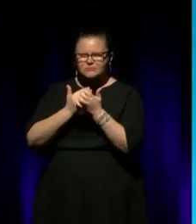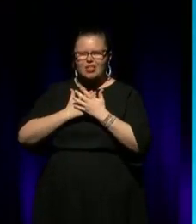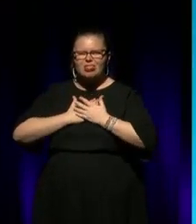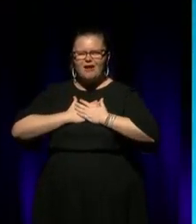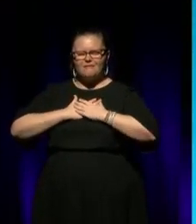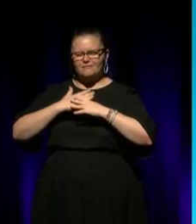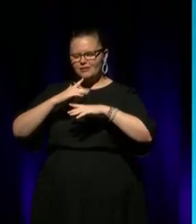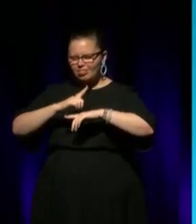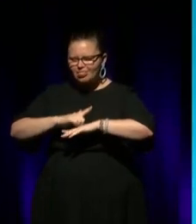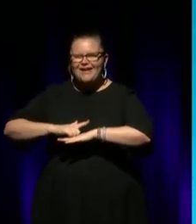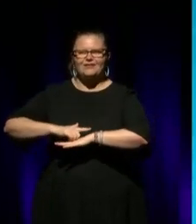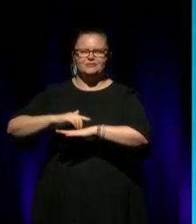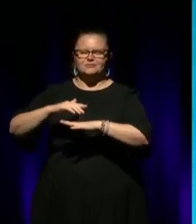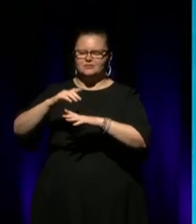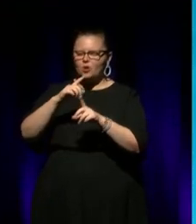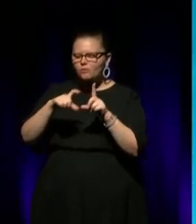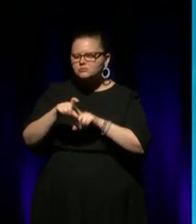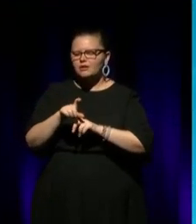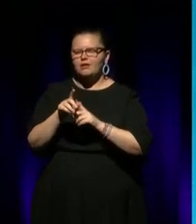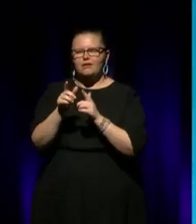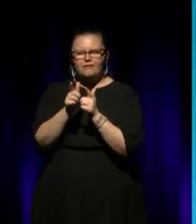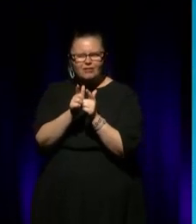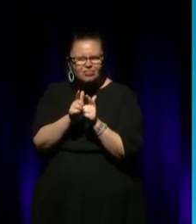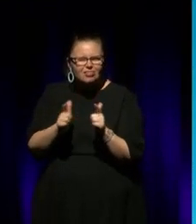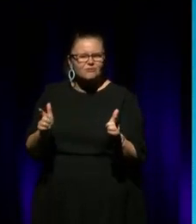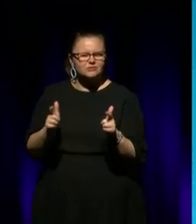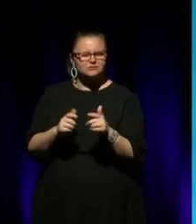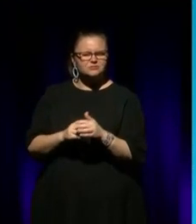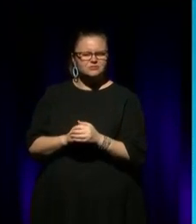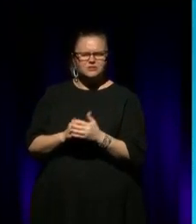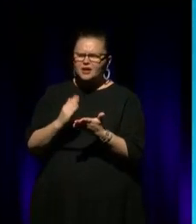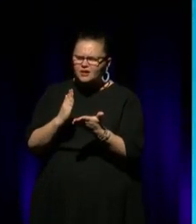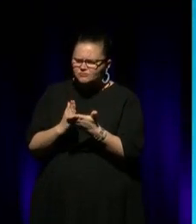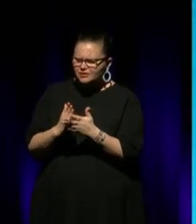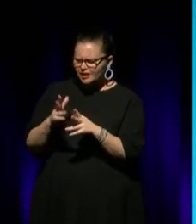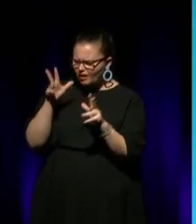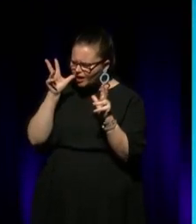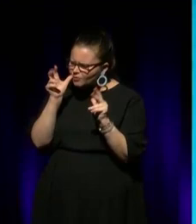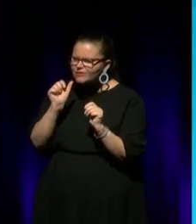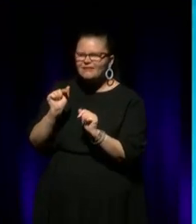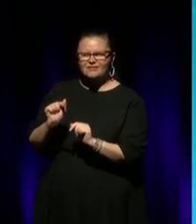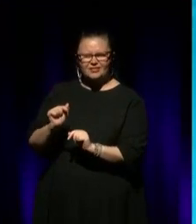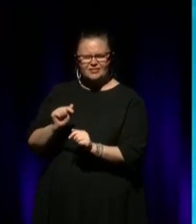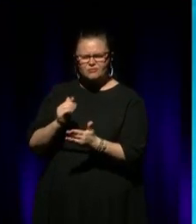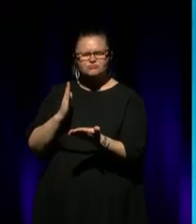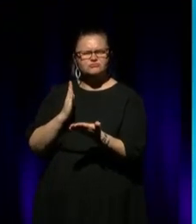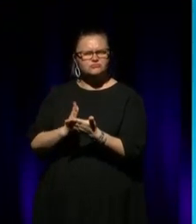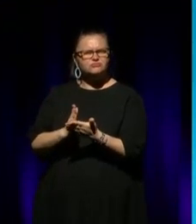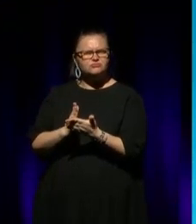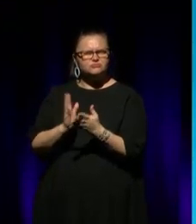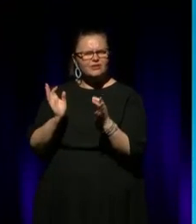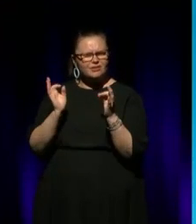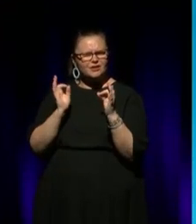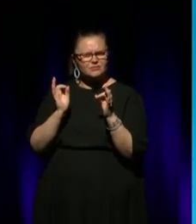and people and language and reviving that and caring for that was something that I took away